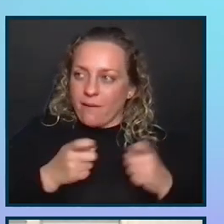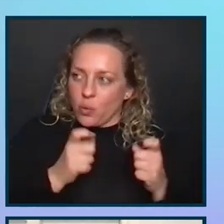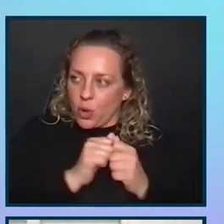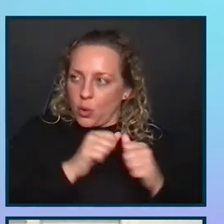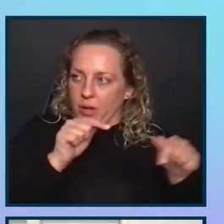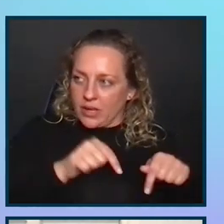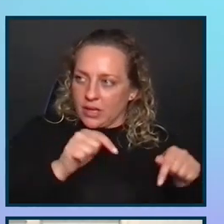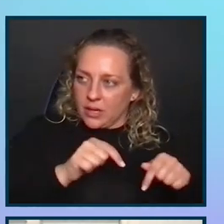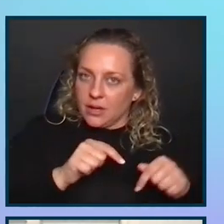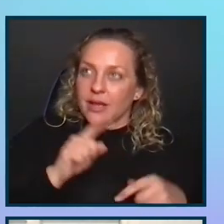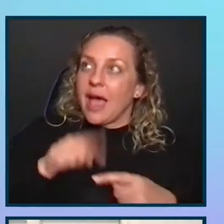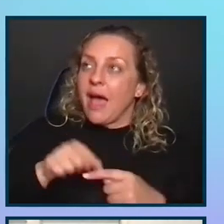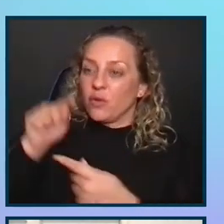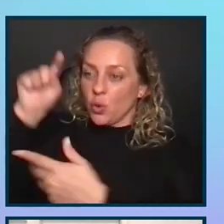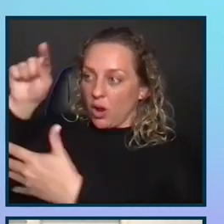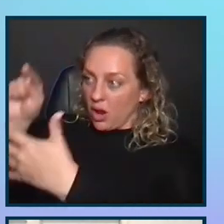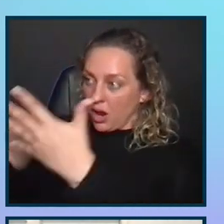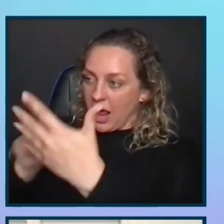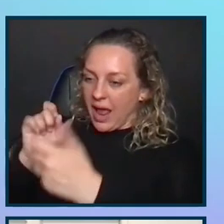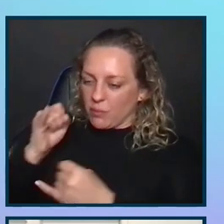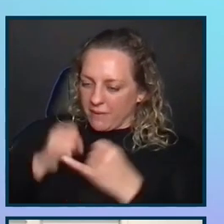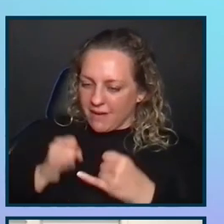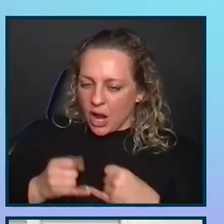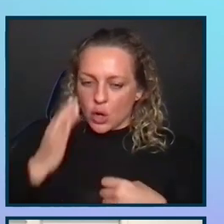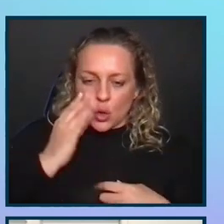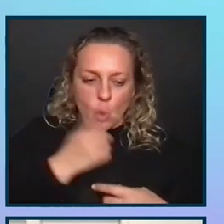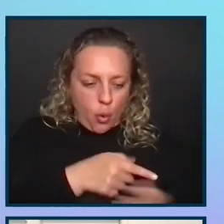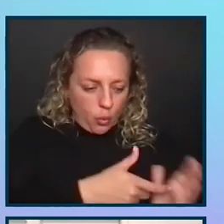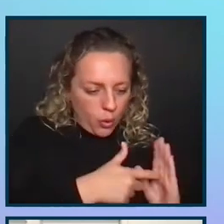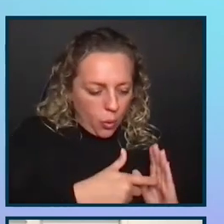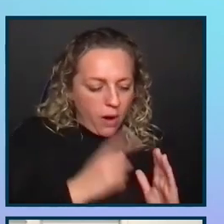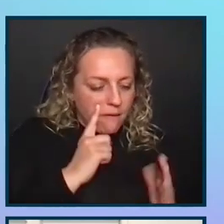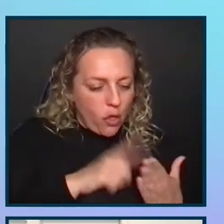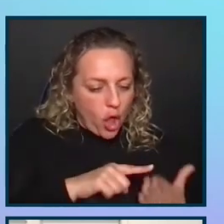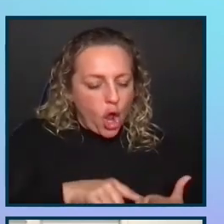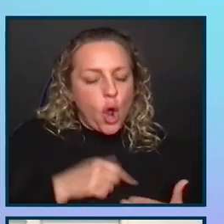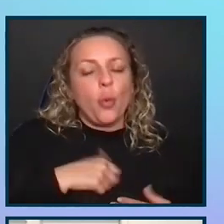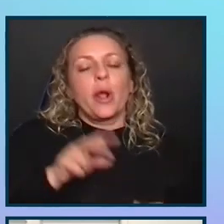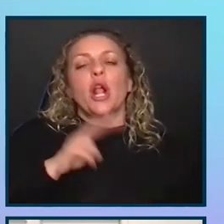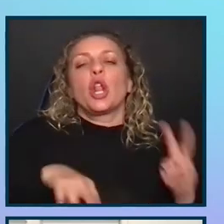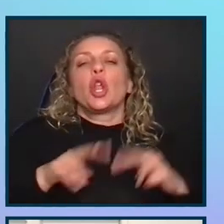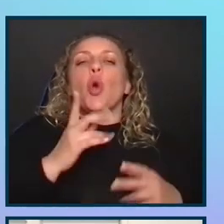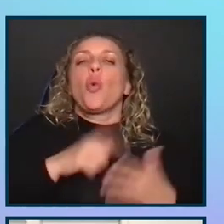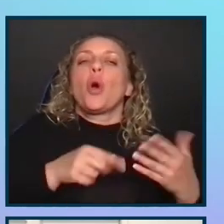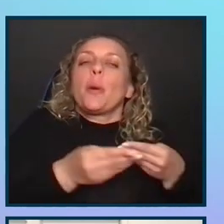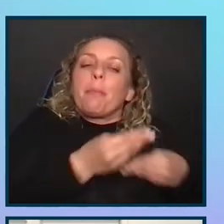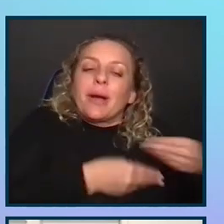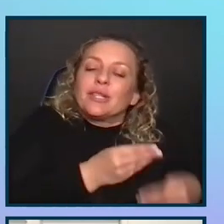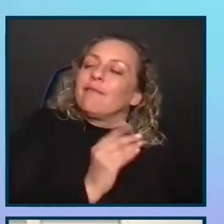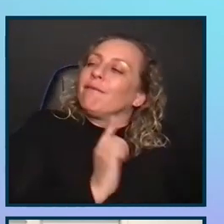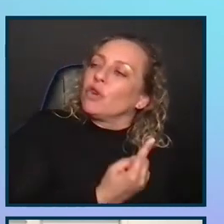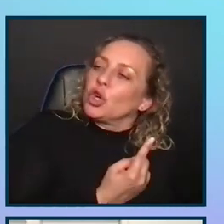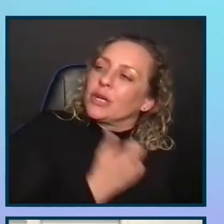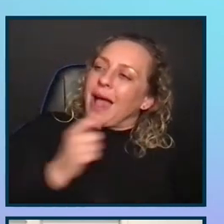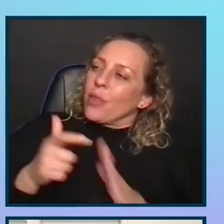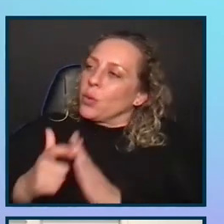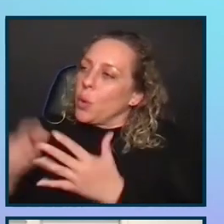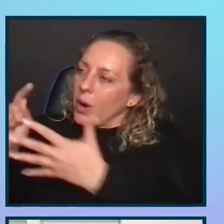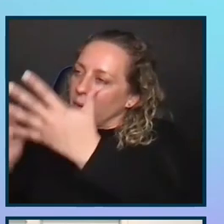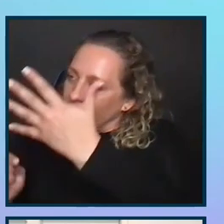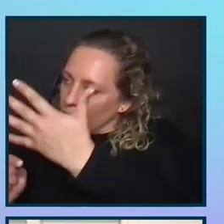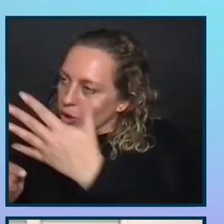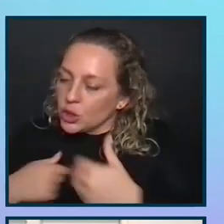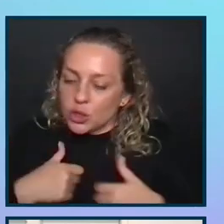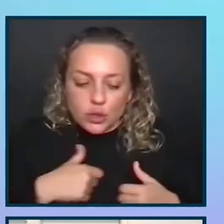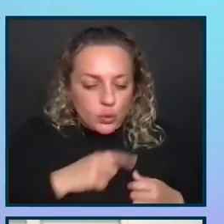that had to be finalized in order to know what the audit would require, we looked at what is your budget so that we could just push through a statement